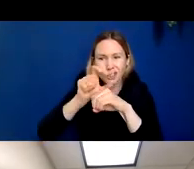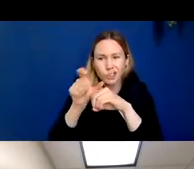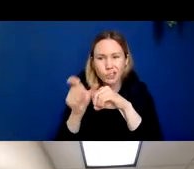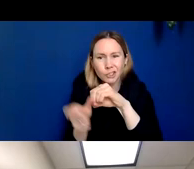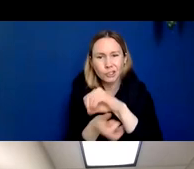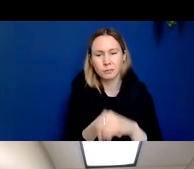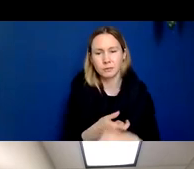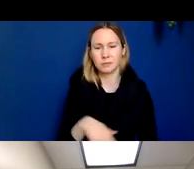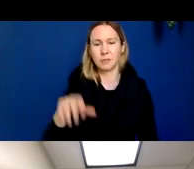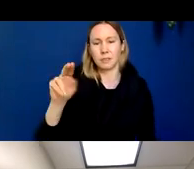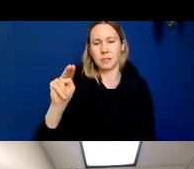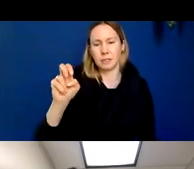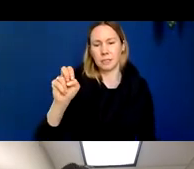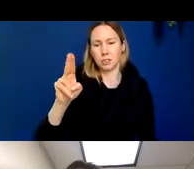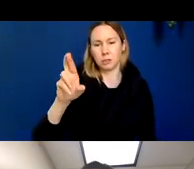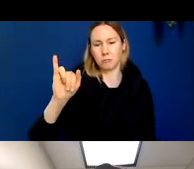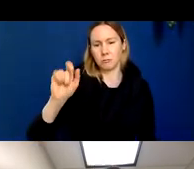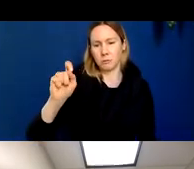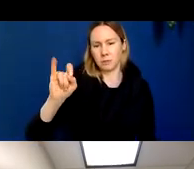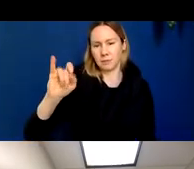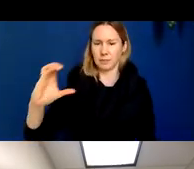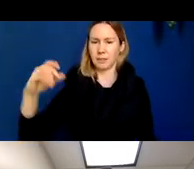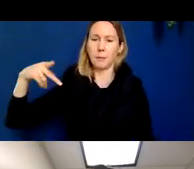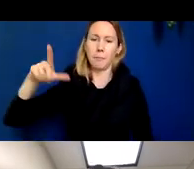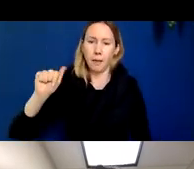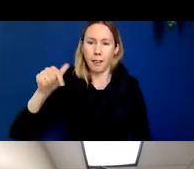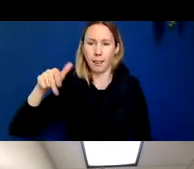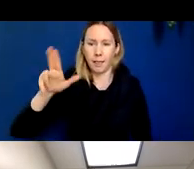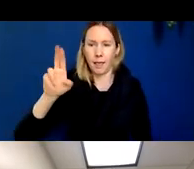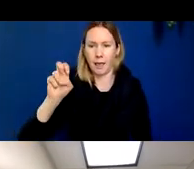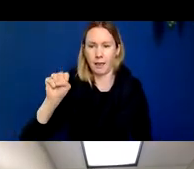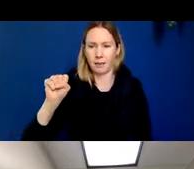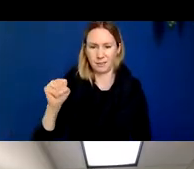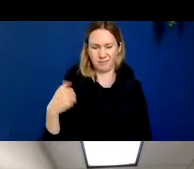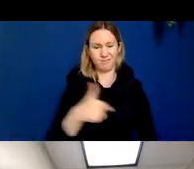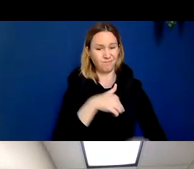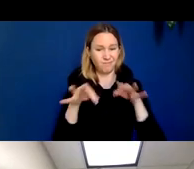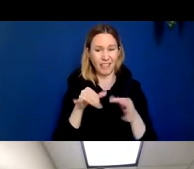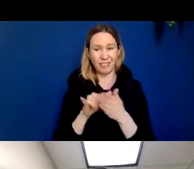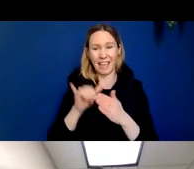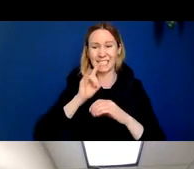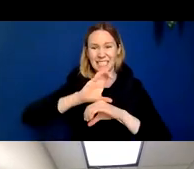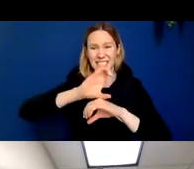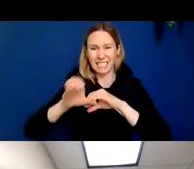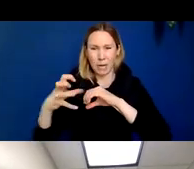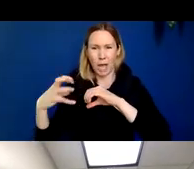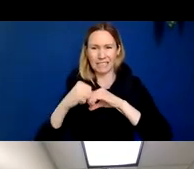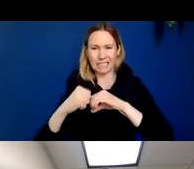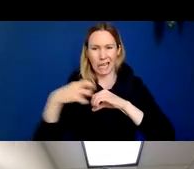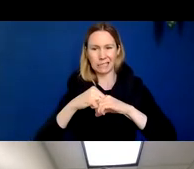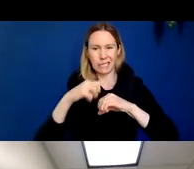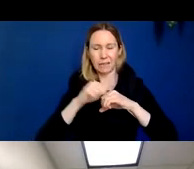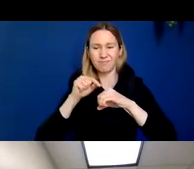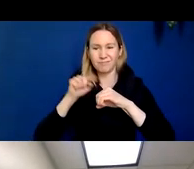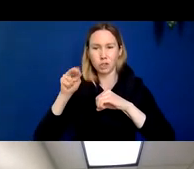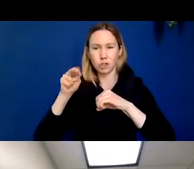the neuritic plaques, as we describe them, as the neuropathologists were describing. They're surrounding the neuron, attacking the neuron from the outside, you can think